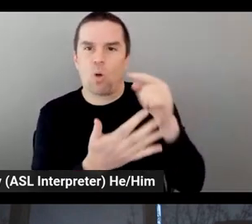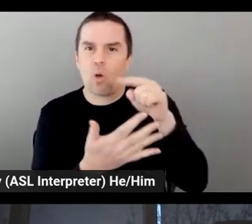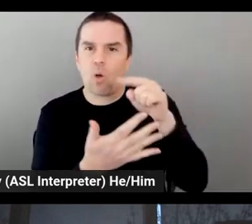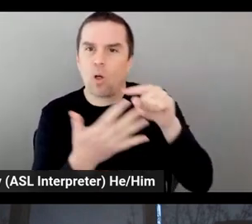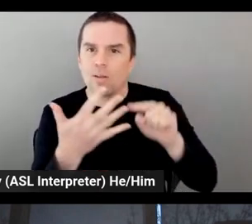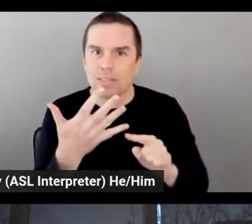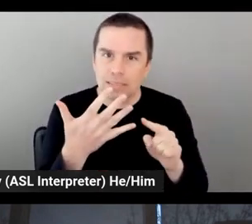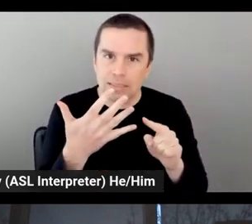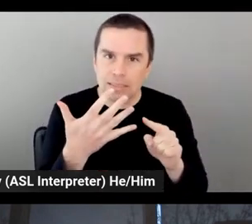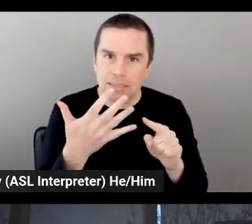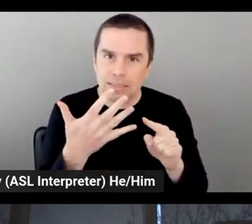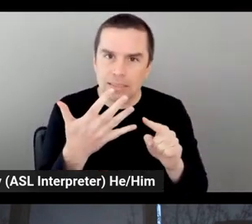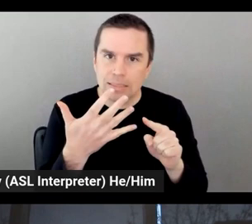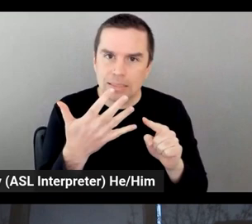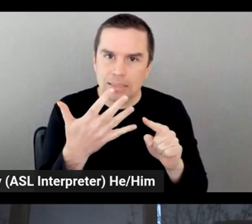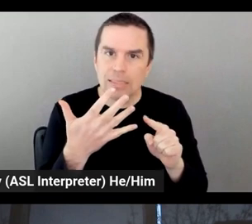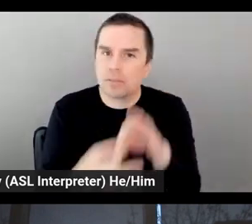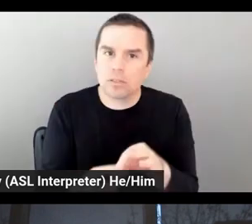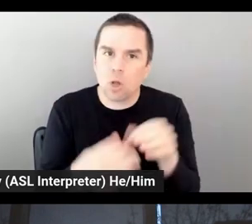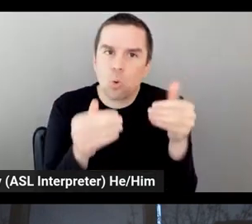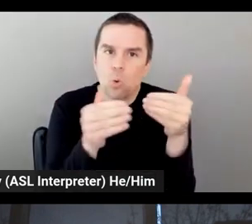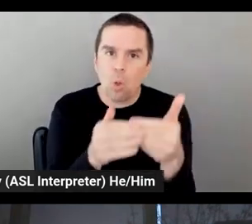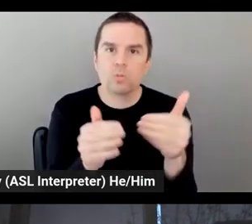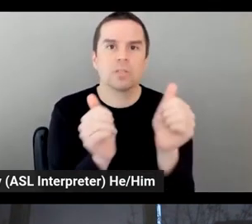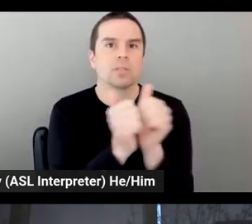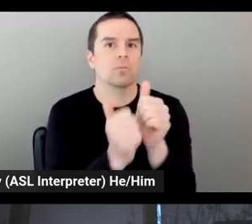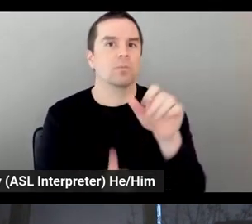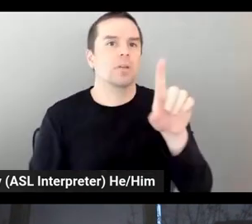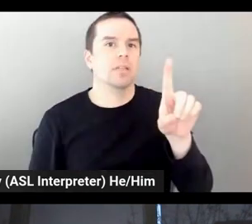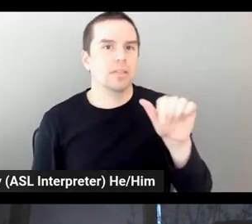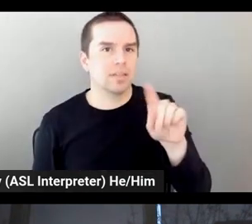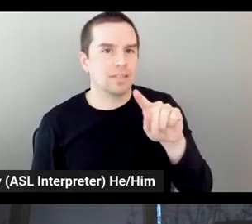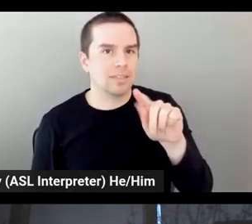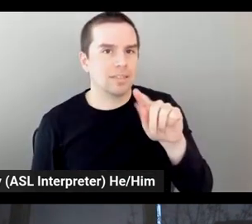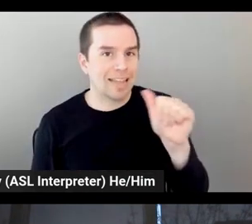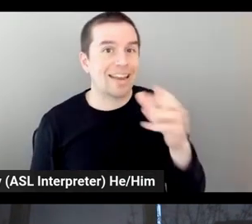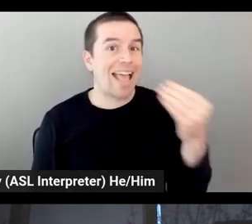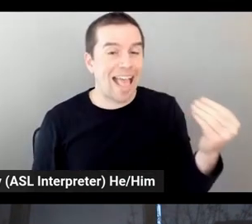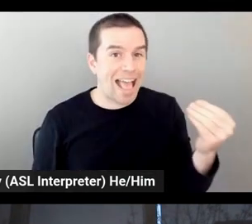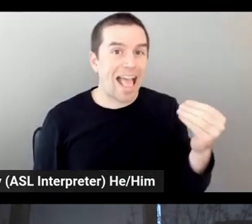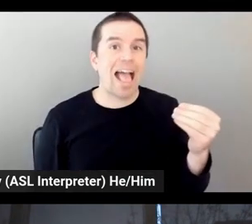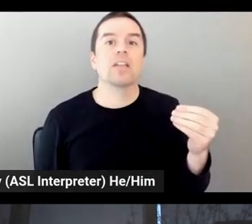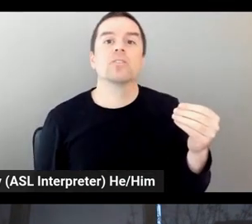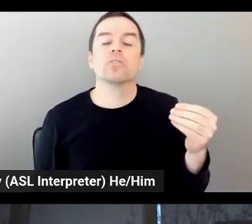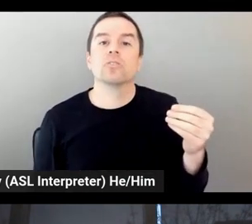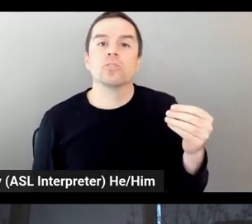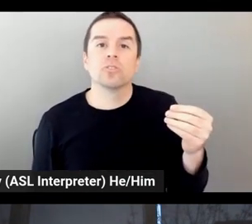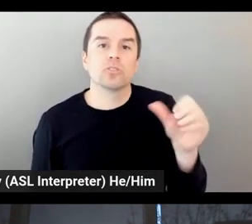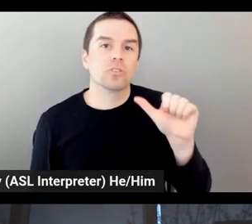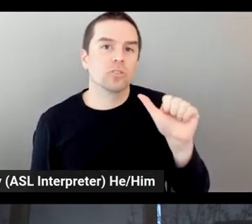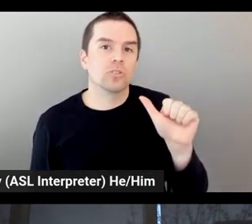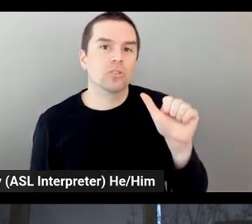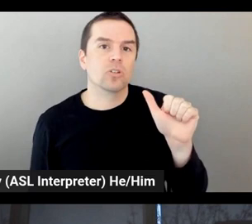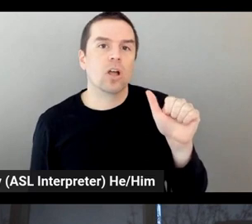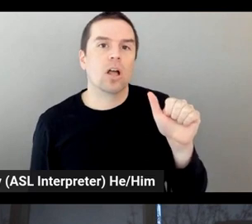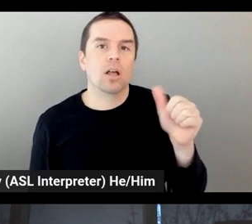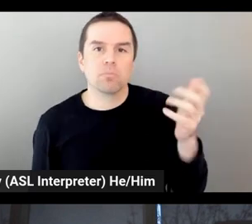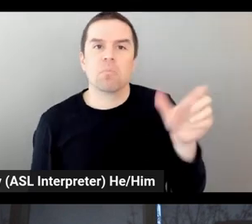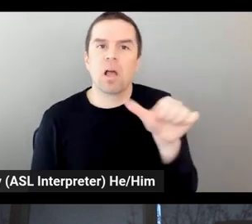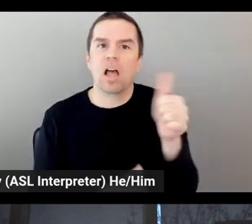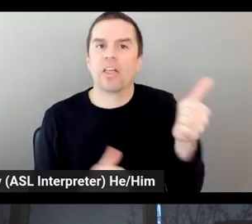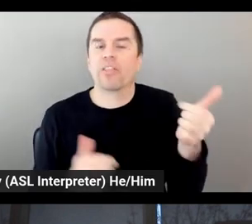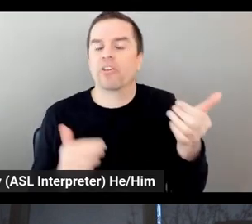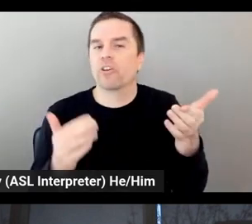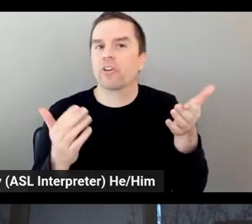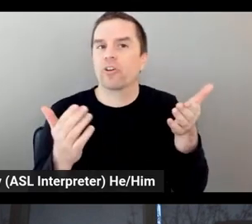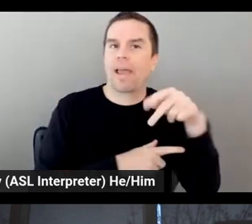intelligence, as we pretty saw it very, very well during the presentation of the app, personalized, and the other services. And, the surprising user